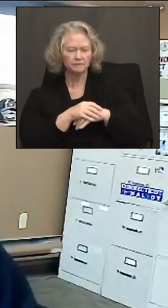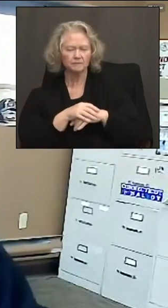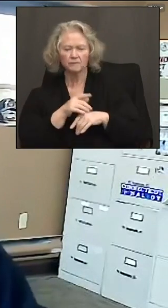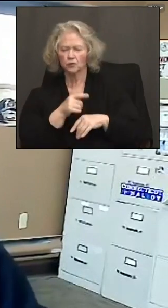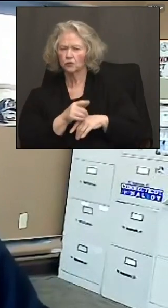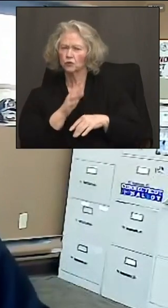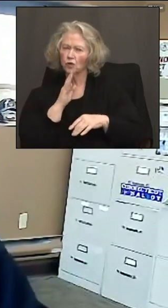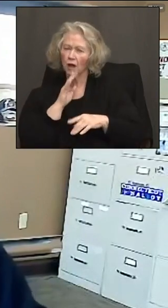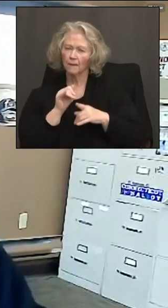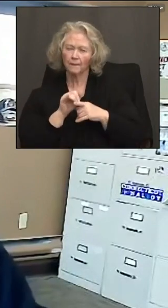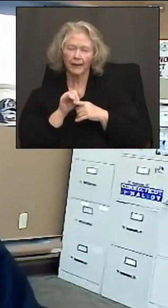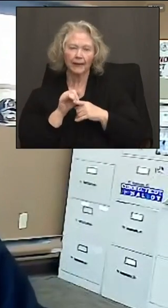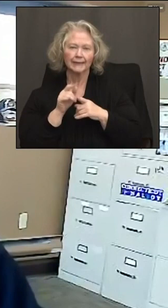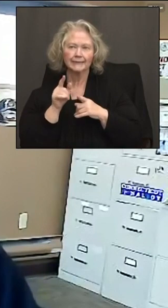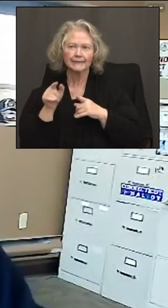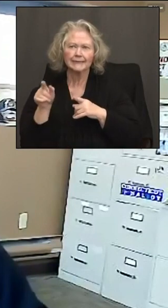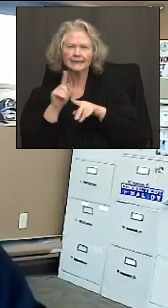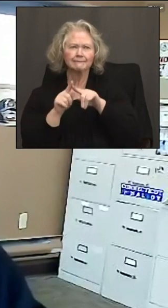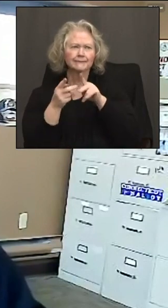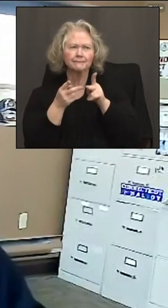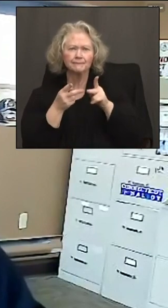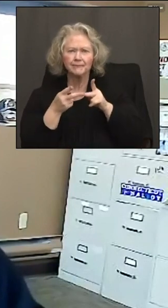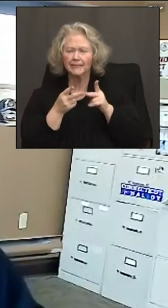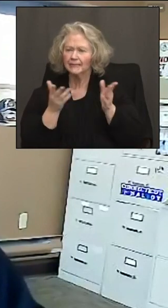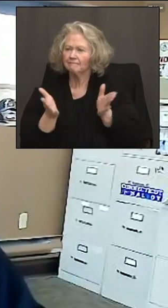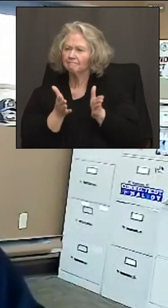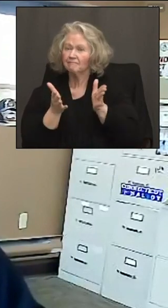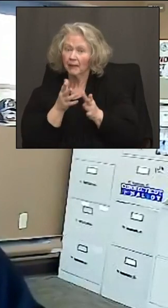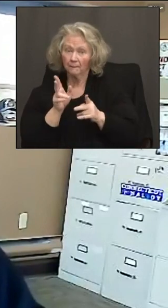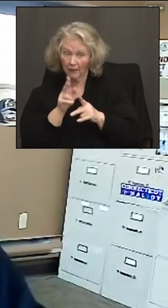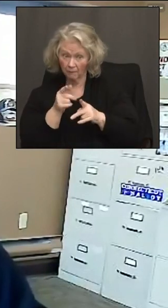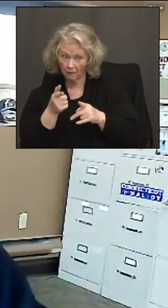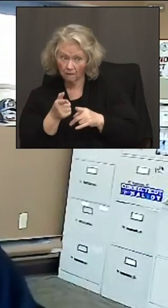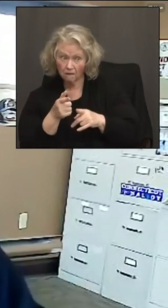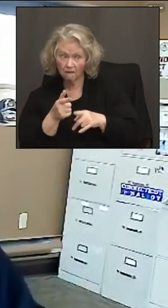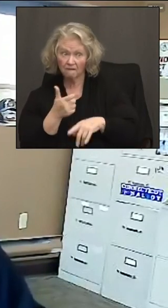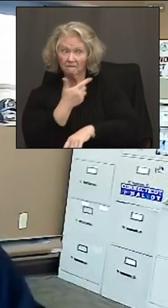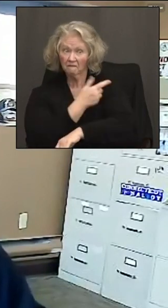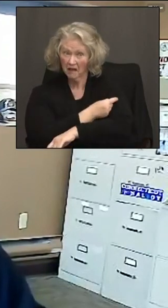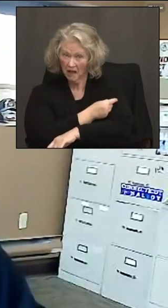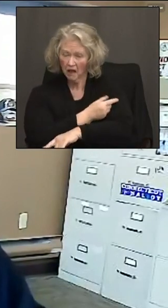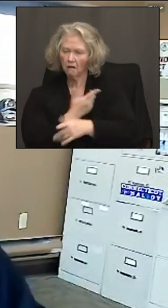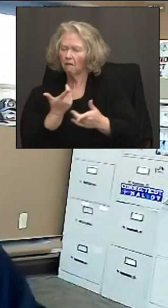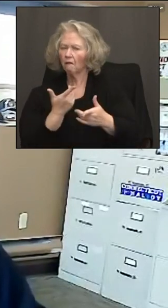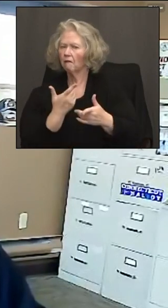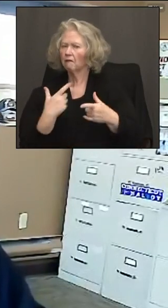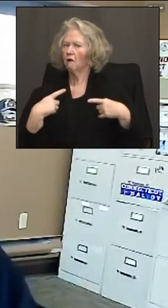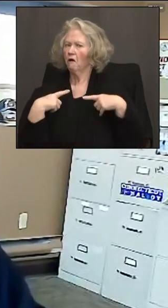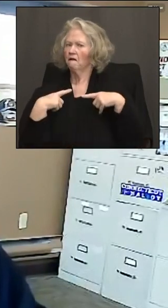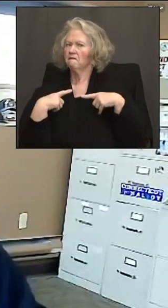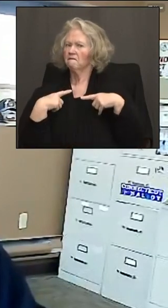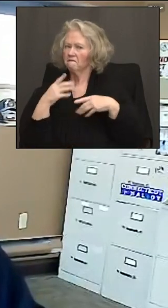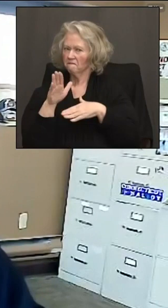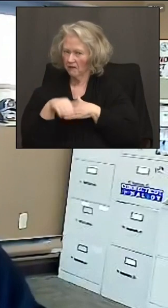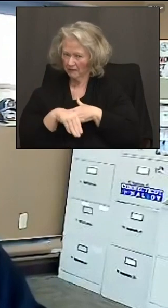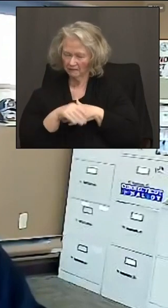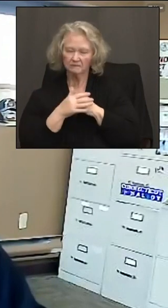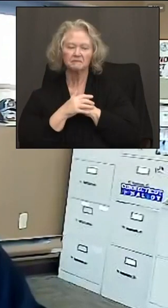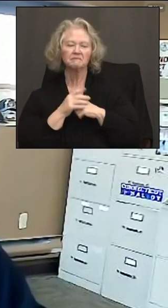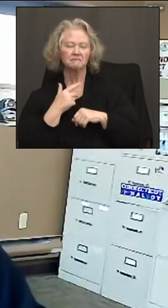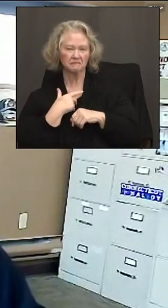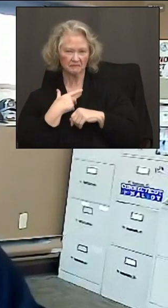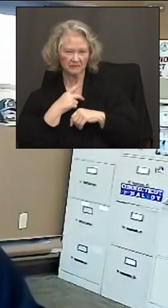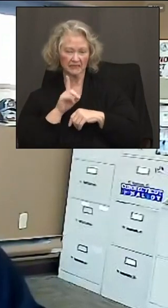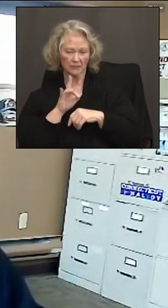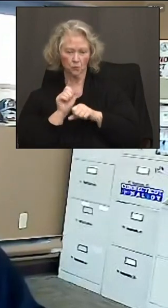and possibly promoting to get people paid time off to get vaccinated. With that being the case, I work with my union